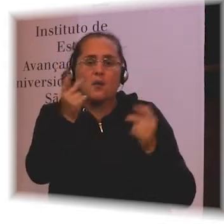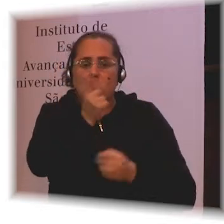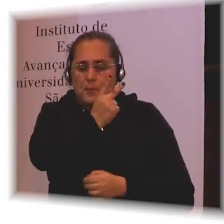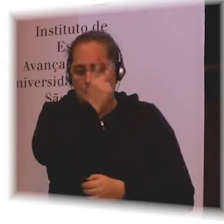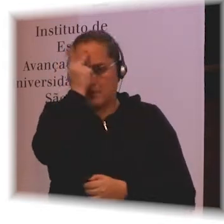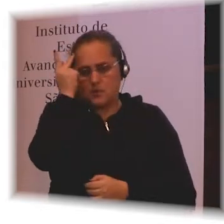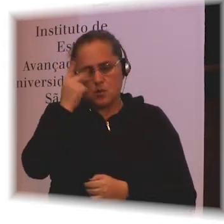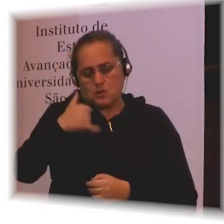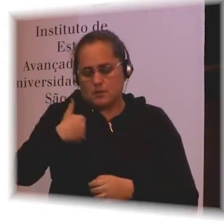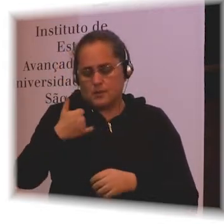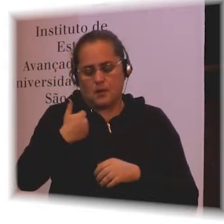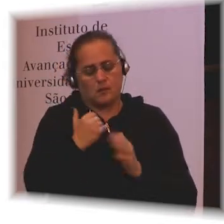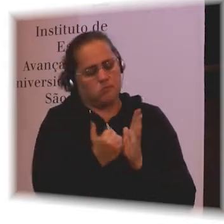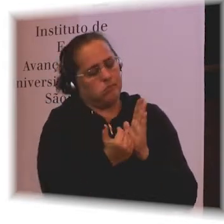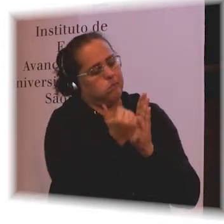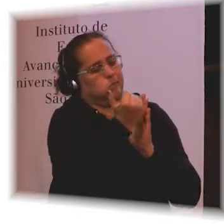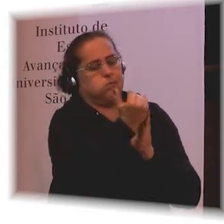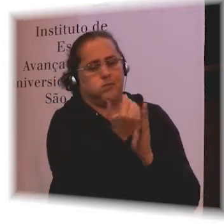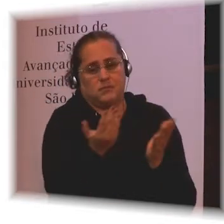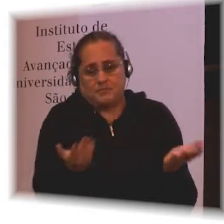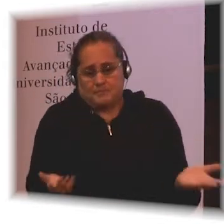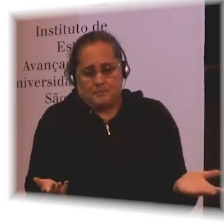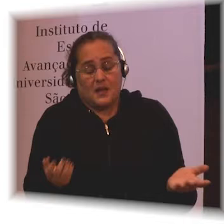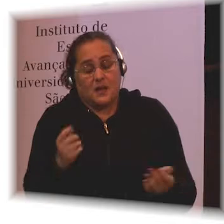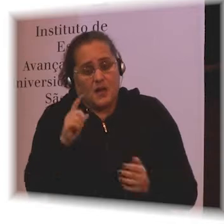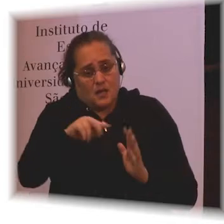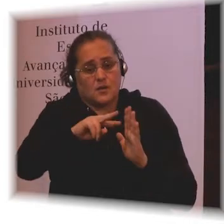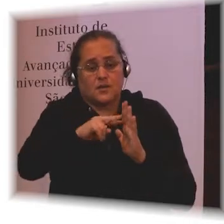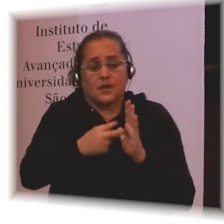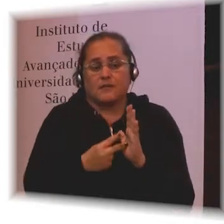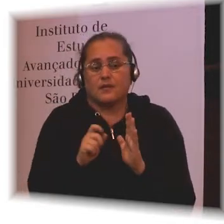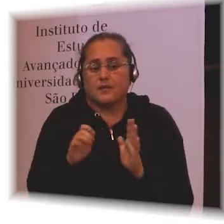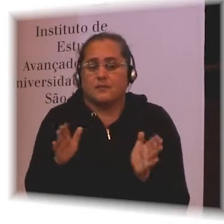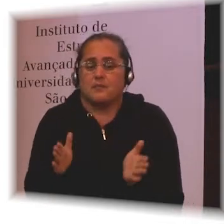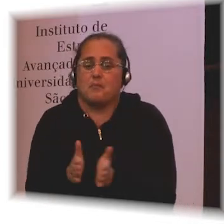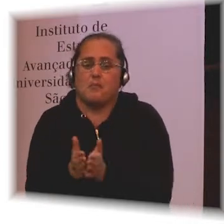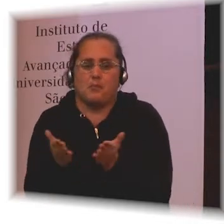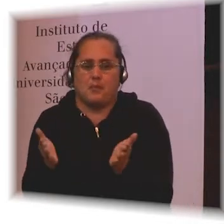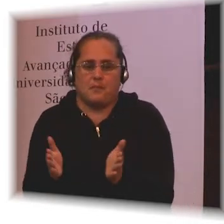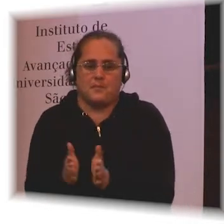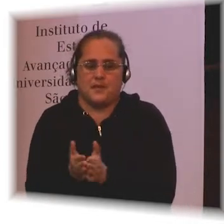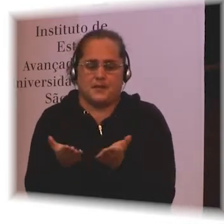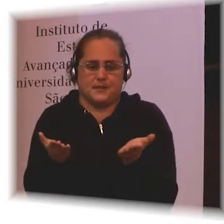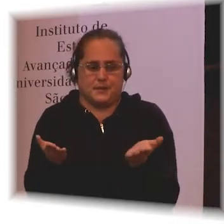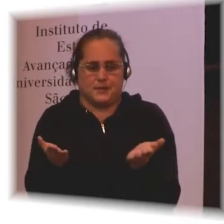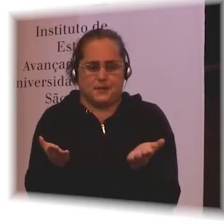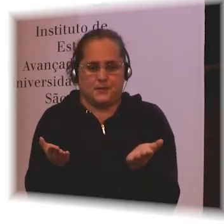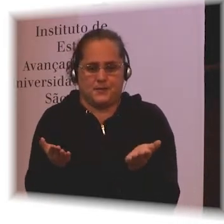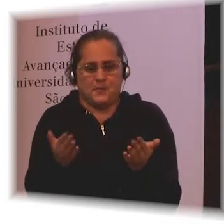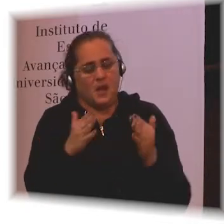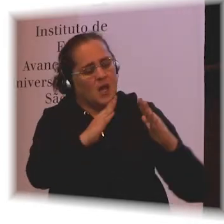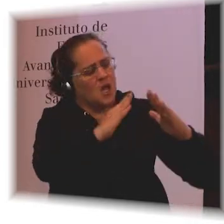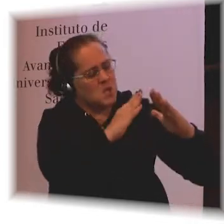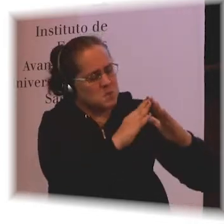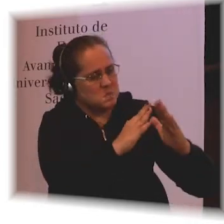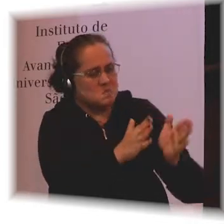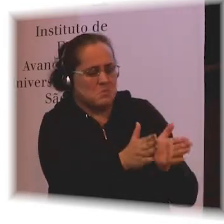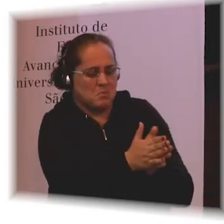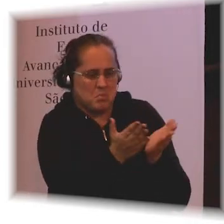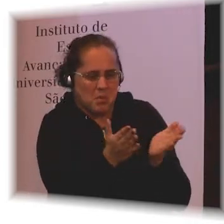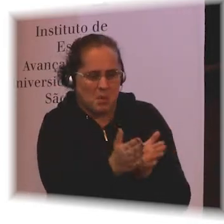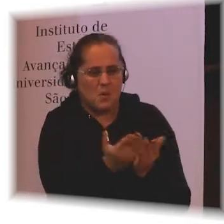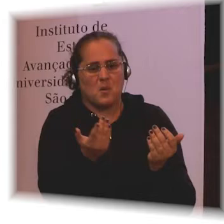it's related to poverty. So within countries it's more common in households that are poor and it's more common in low-income